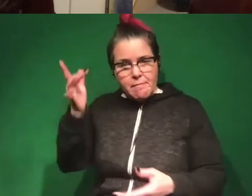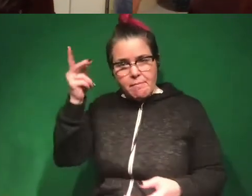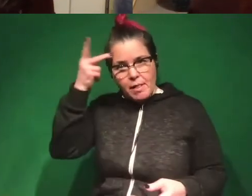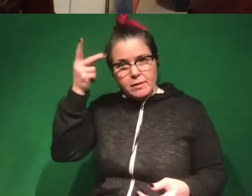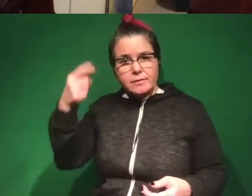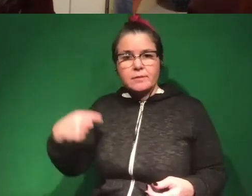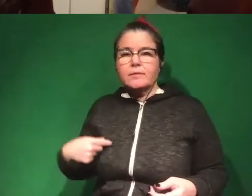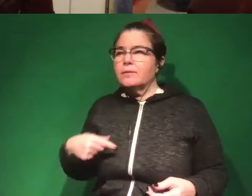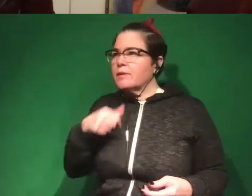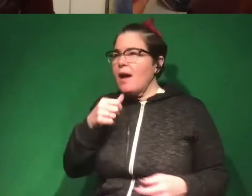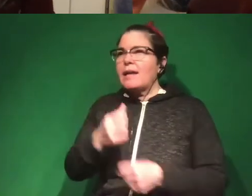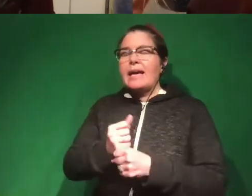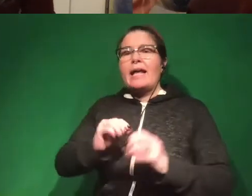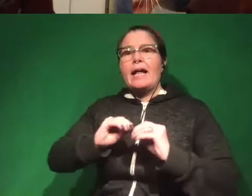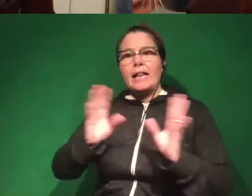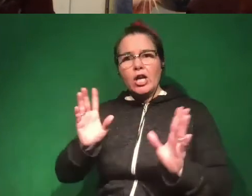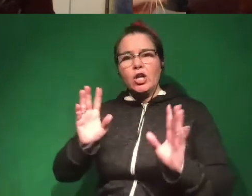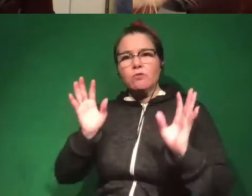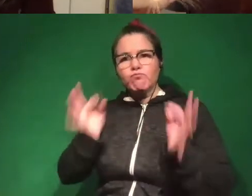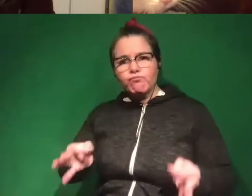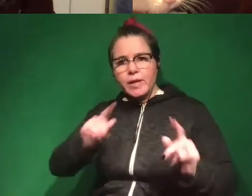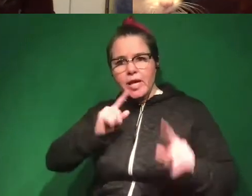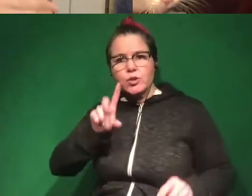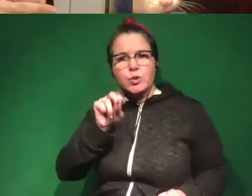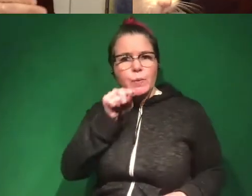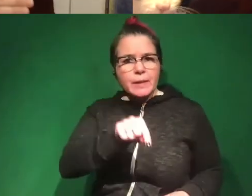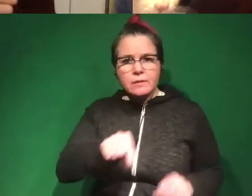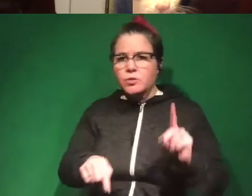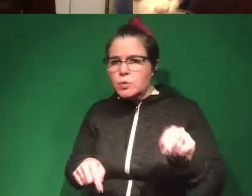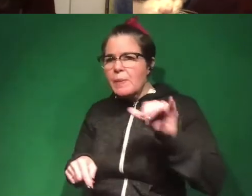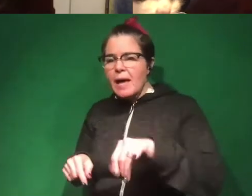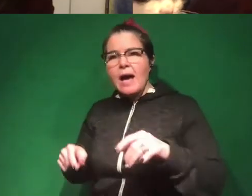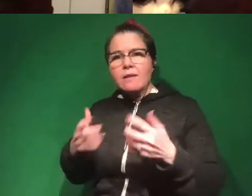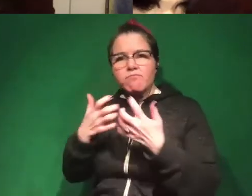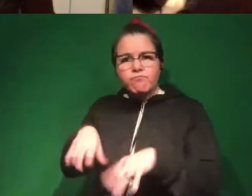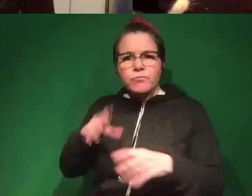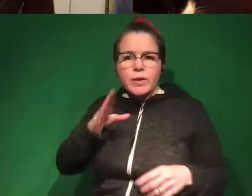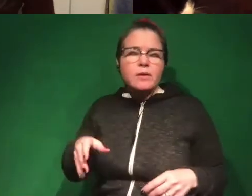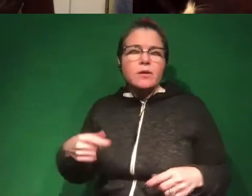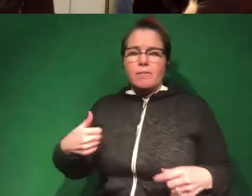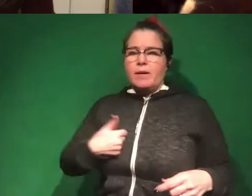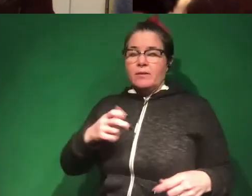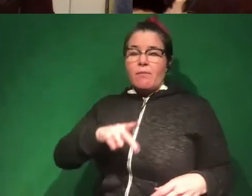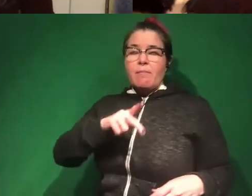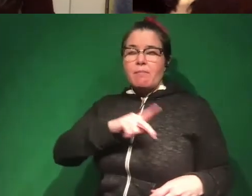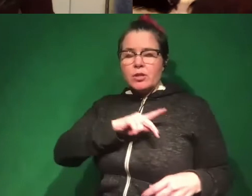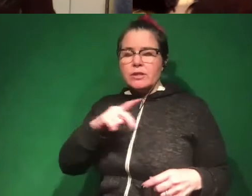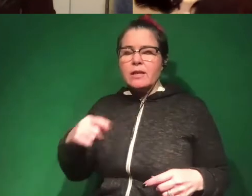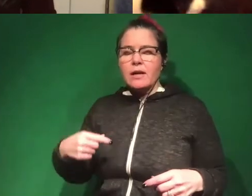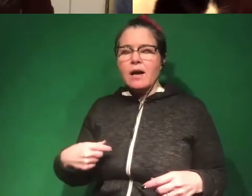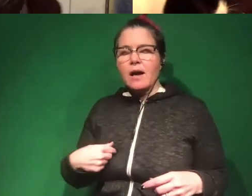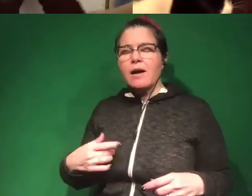we're not getting clear cut answers that are like, okay, do this and do that. Right. But I personally find it to be really reassuring